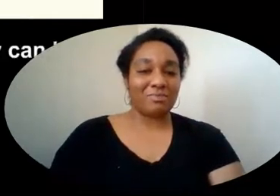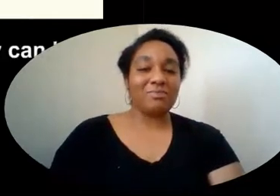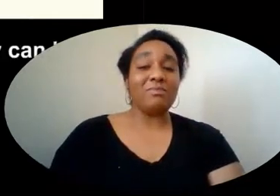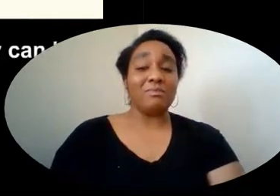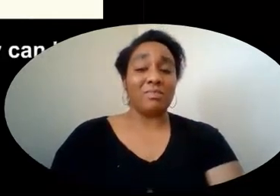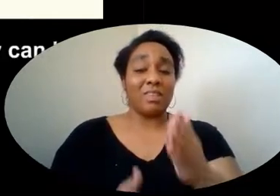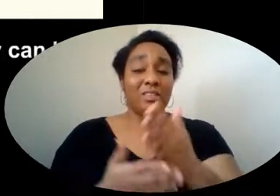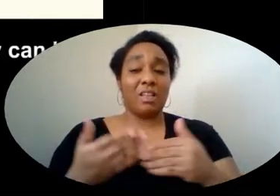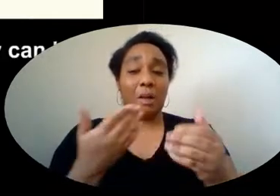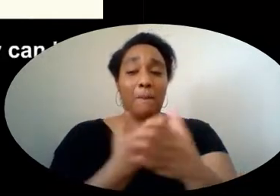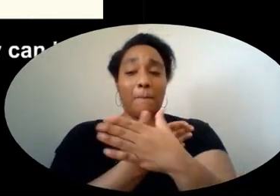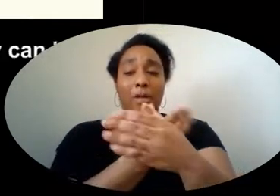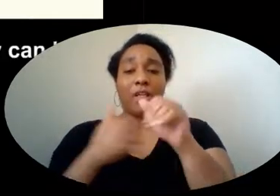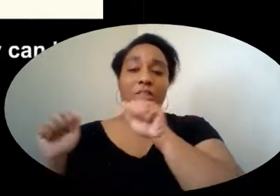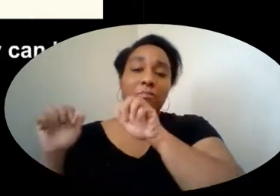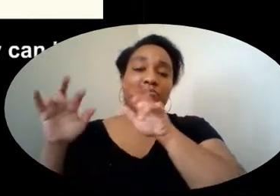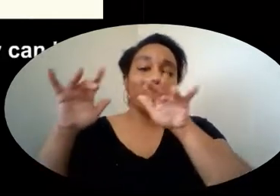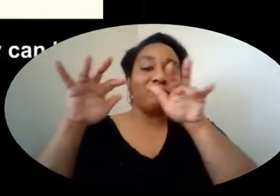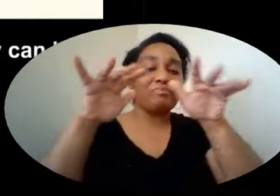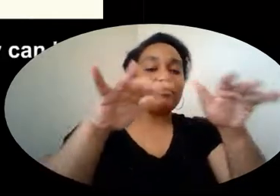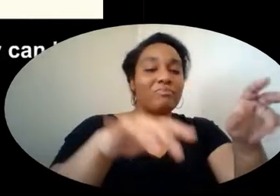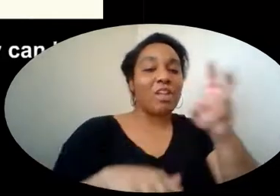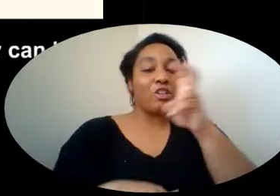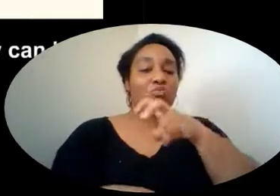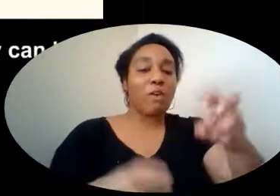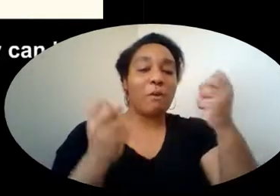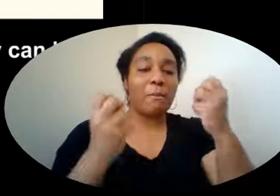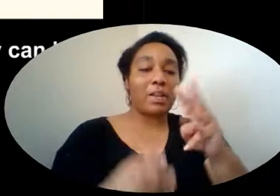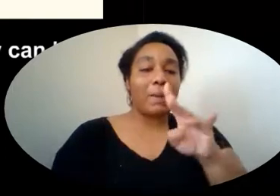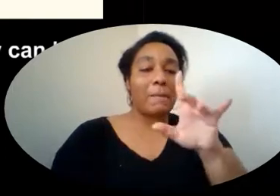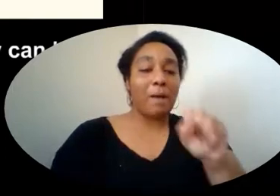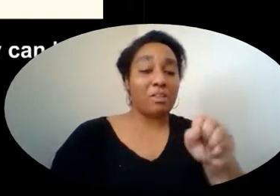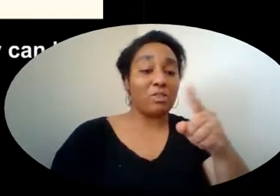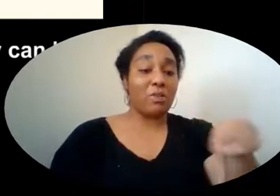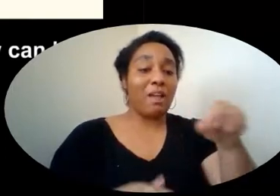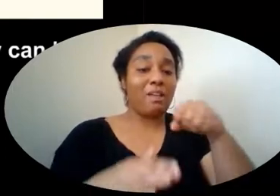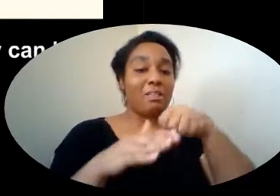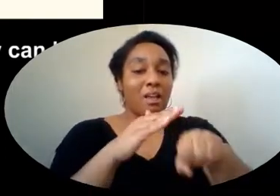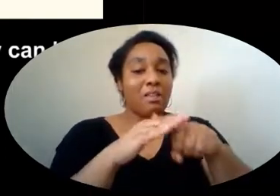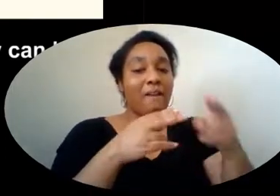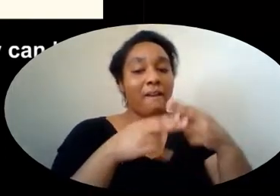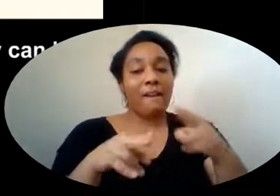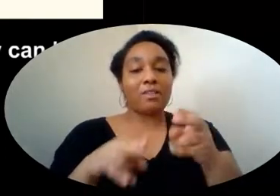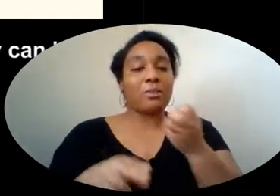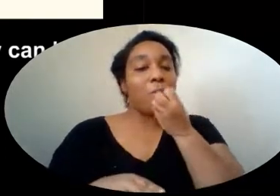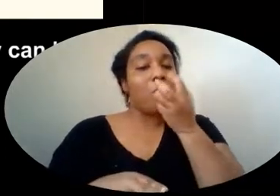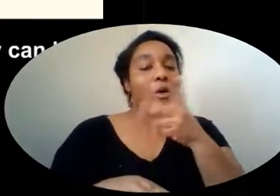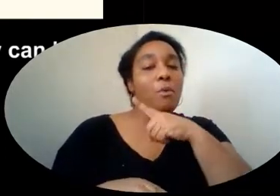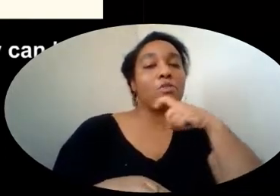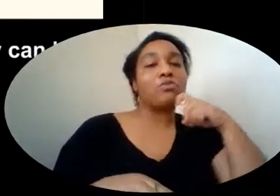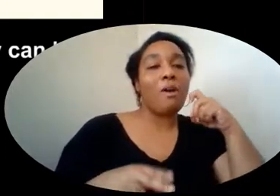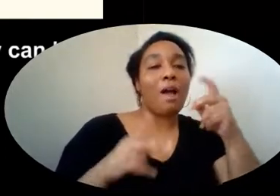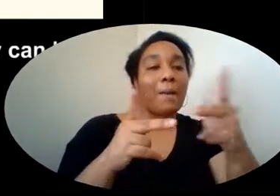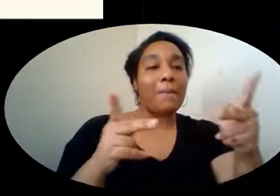Some butterflies migrate and travel for many miles so they can lay their eggs in warmer or drier